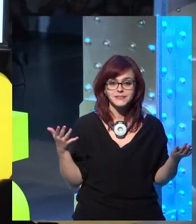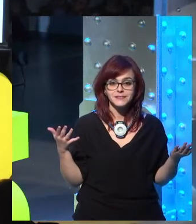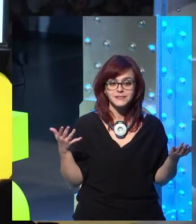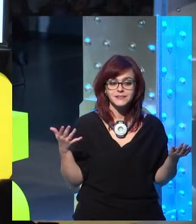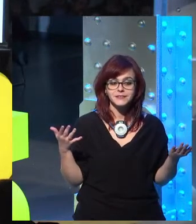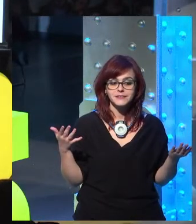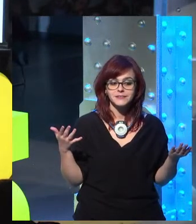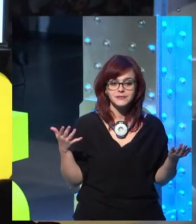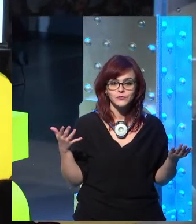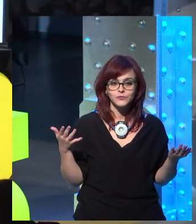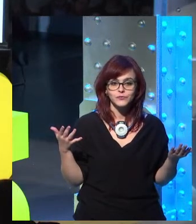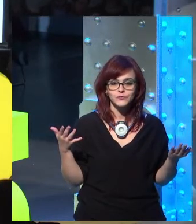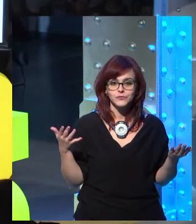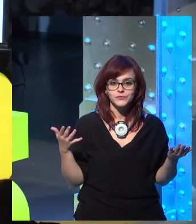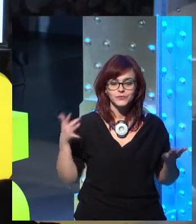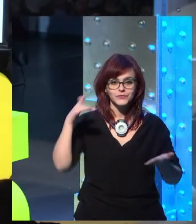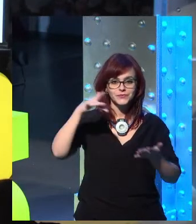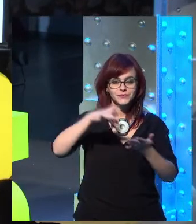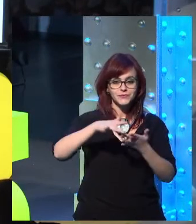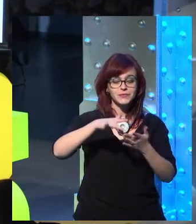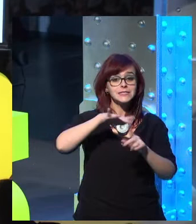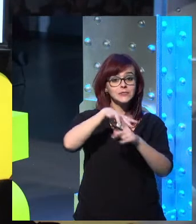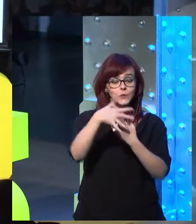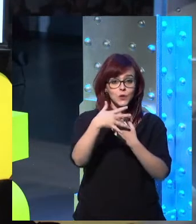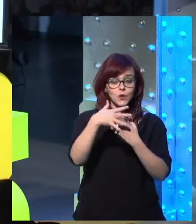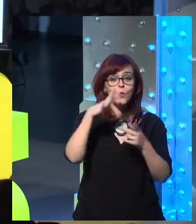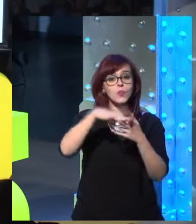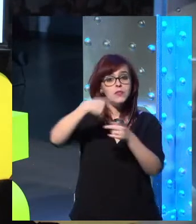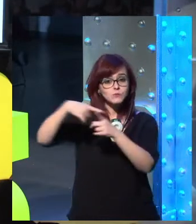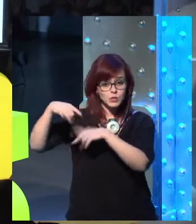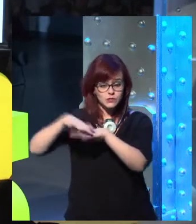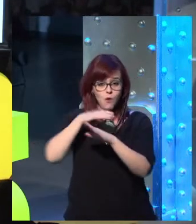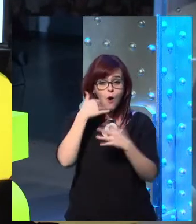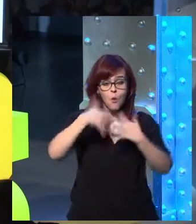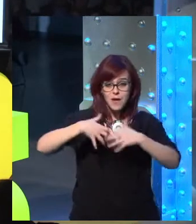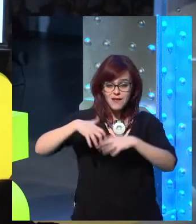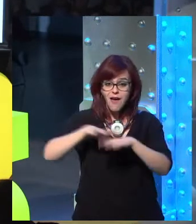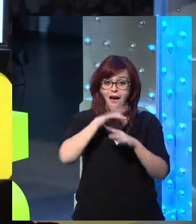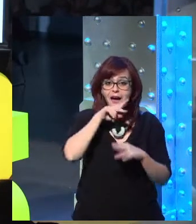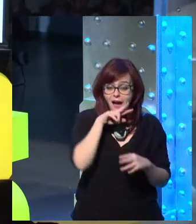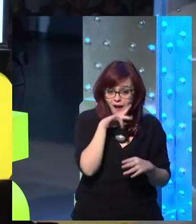A C-3PO might know 200,000 languages, but he's annoying in every single language.